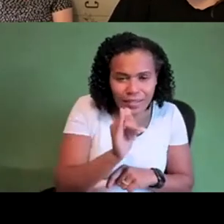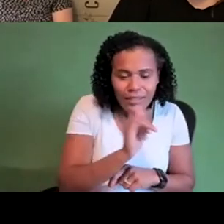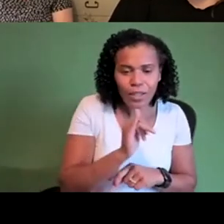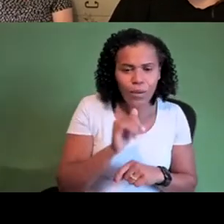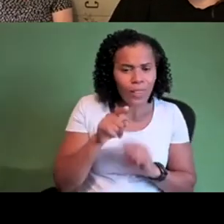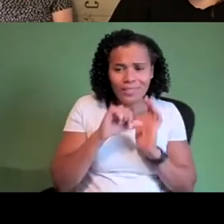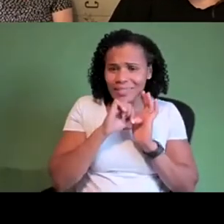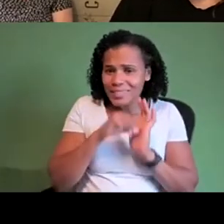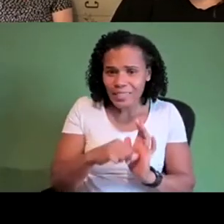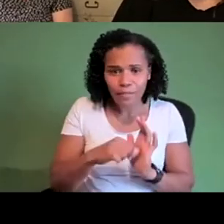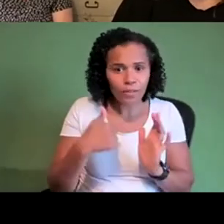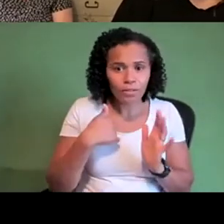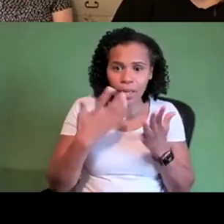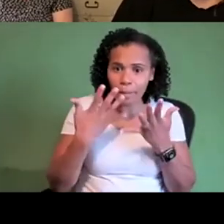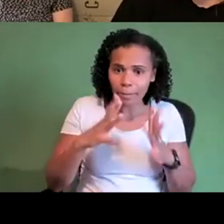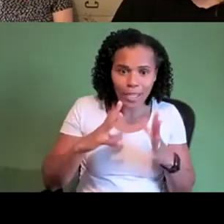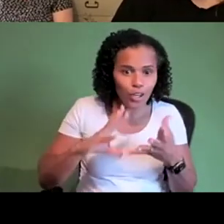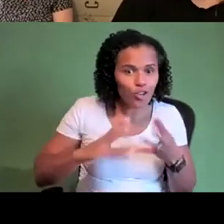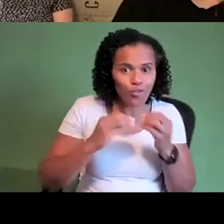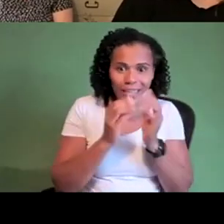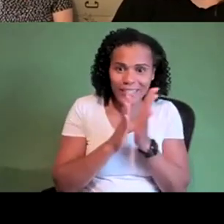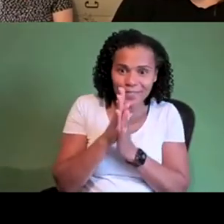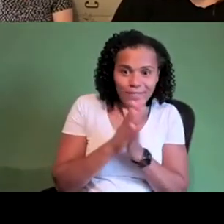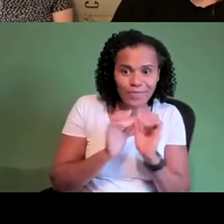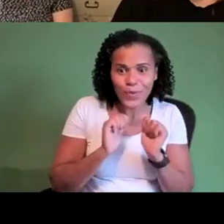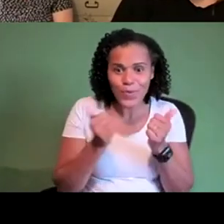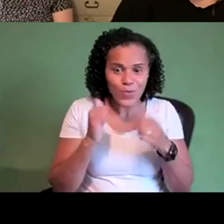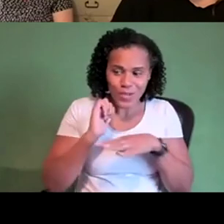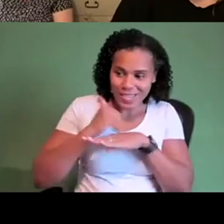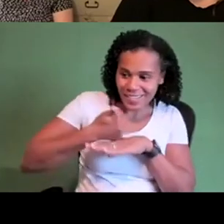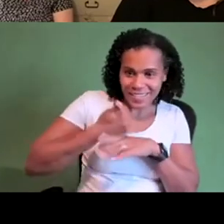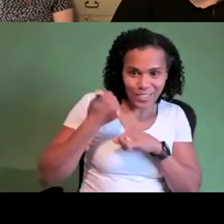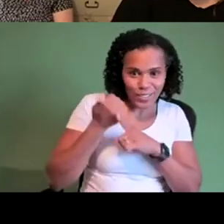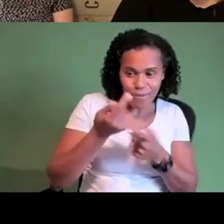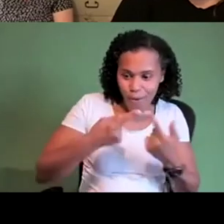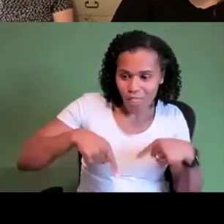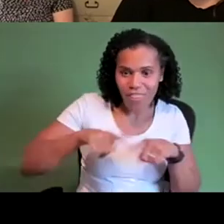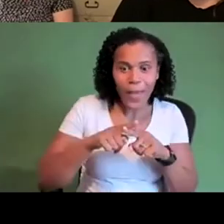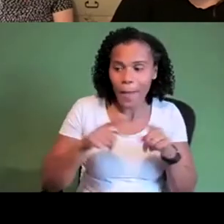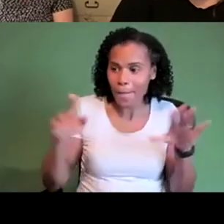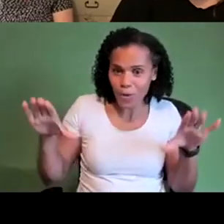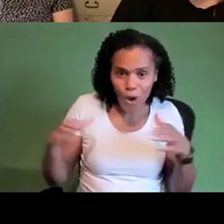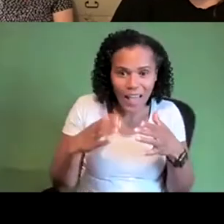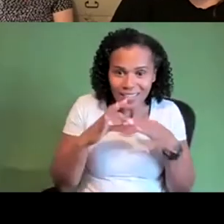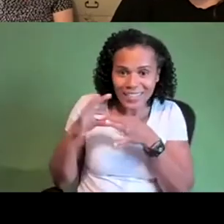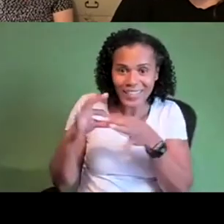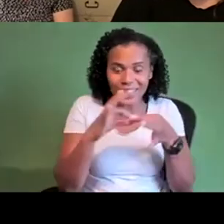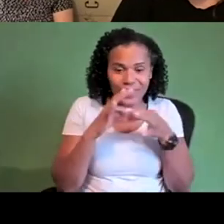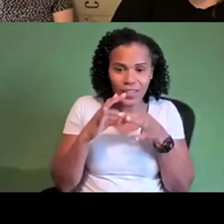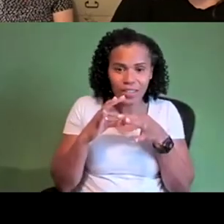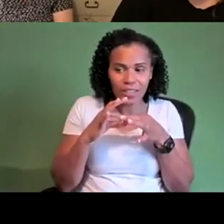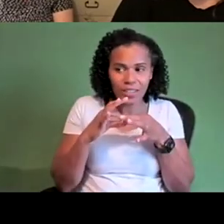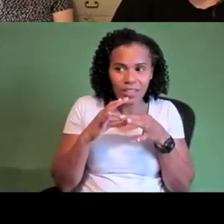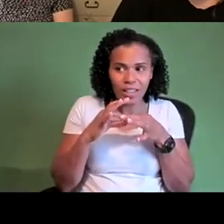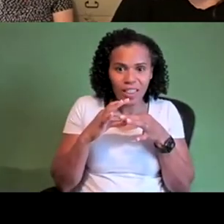these collective approaches to supporting people long term and what that takes and then obviously but how that